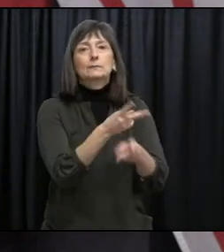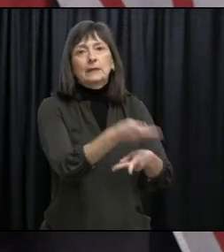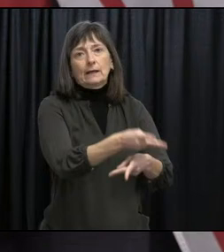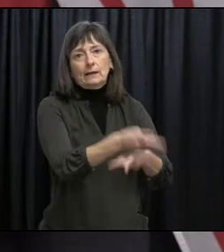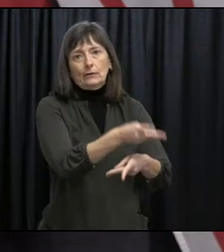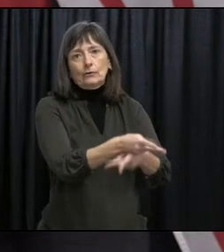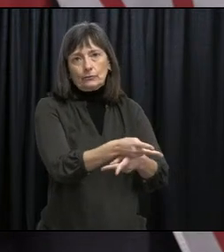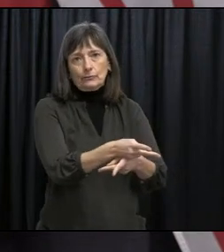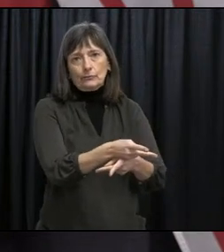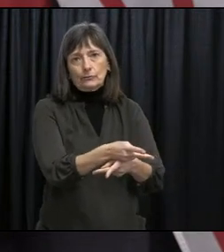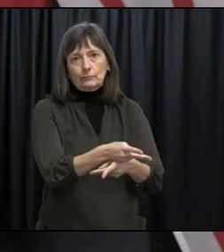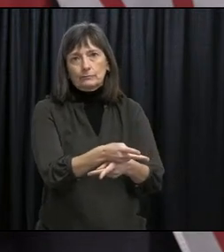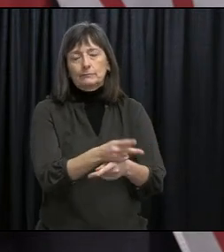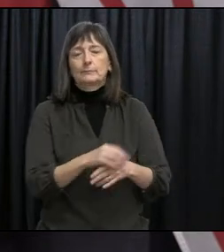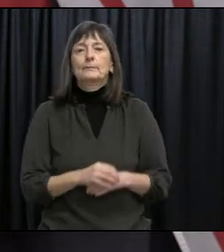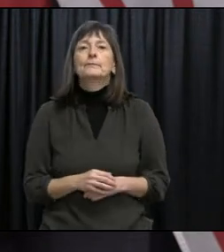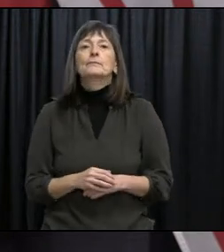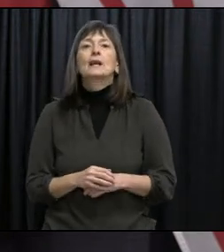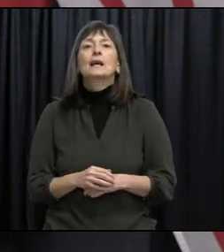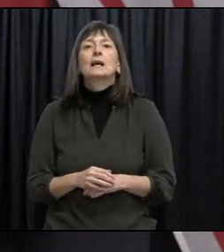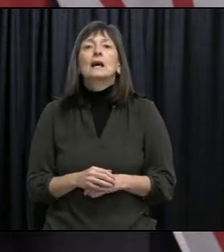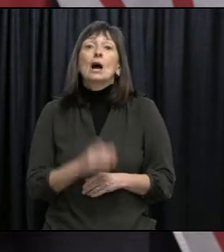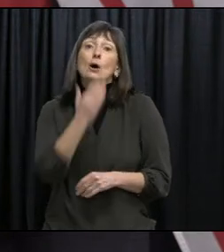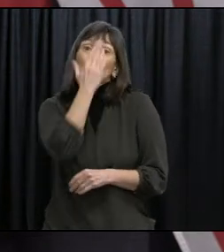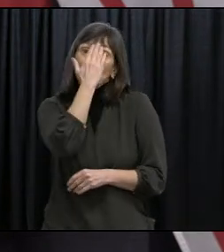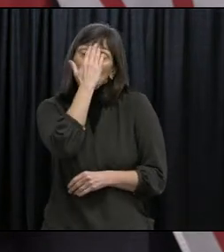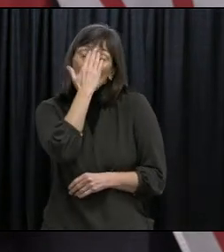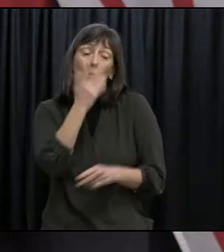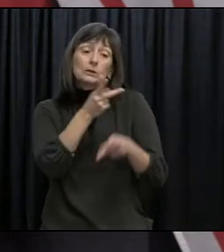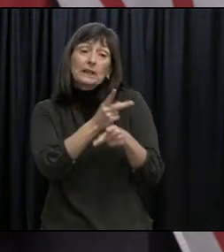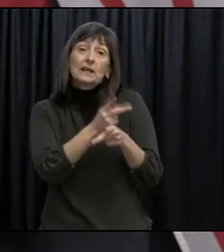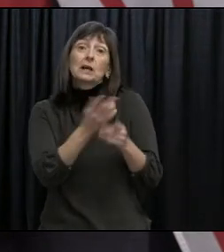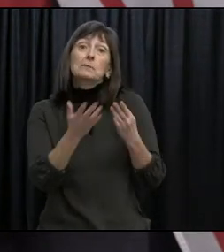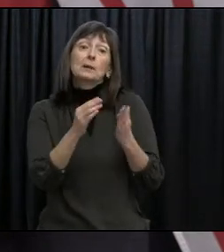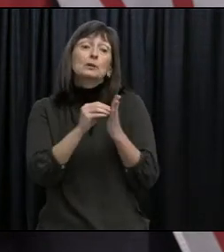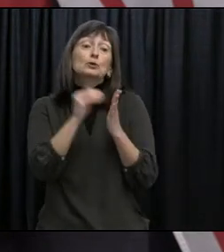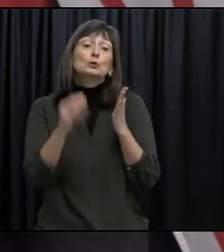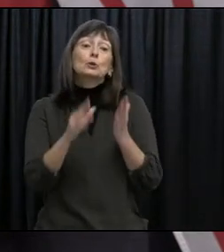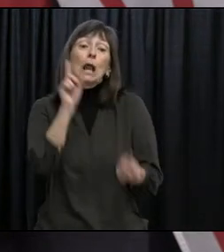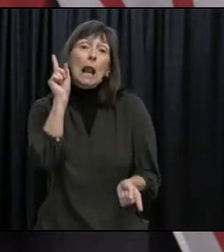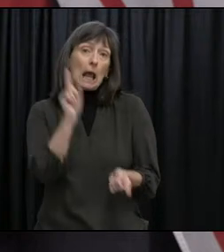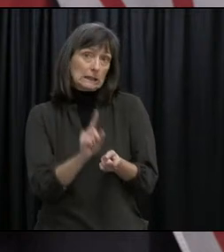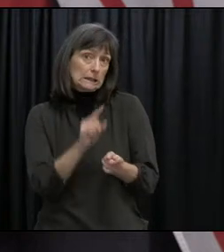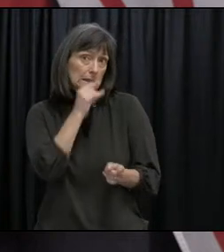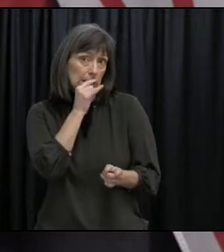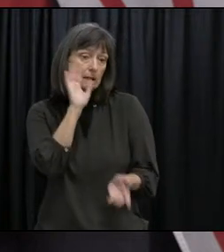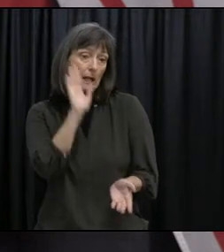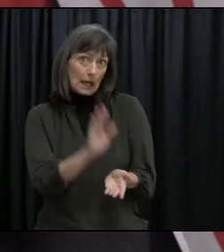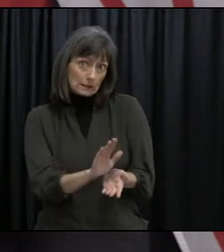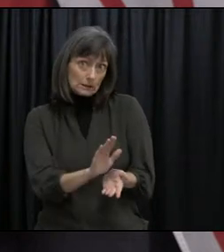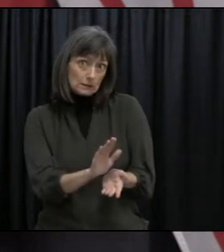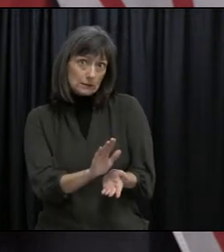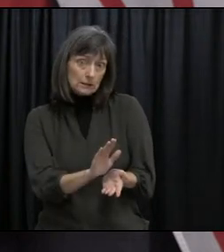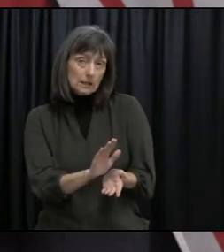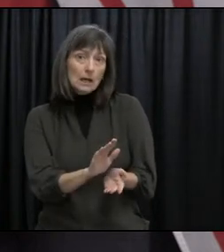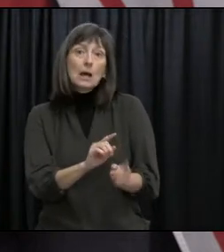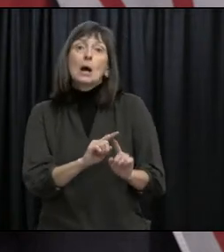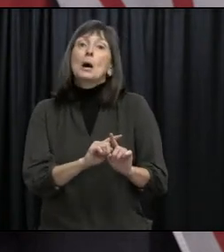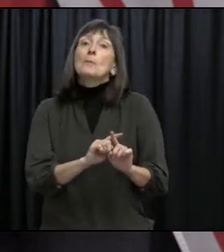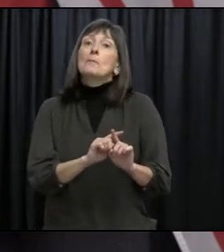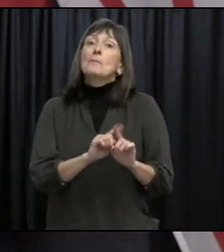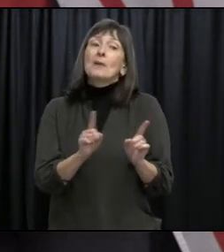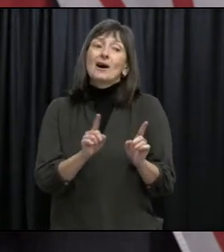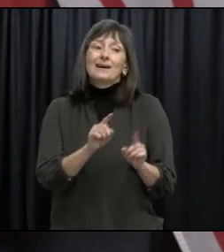While we believe that this will lessen attendance at child care services, we do not want to cause economic hardship